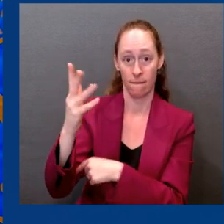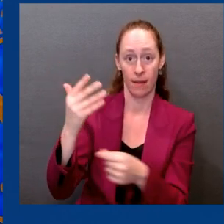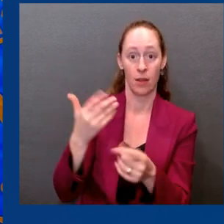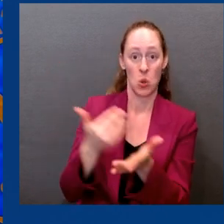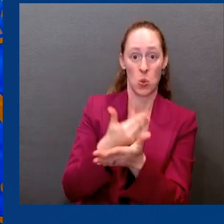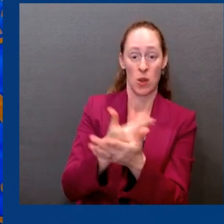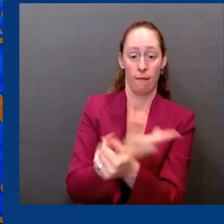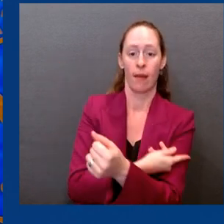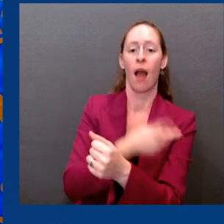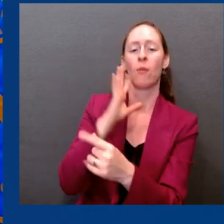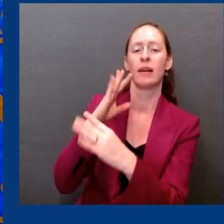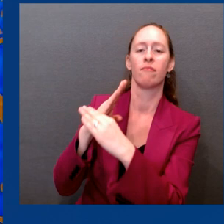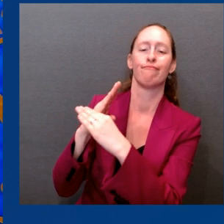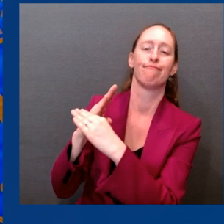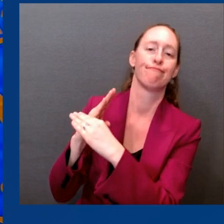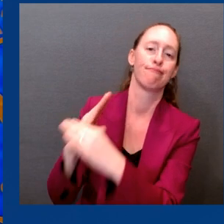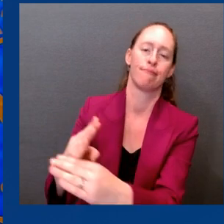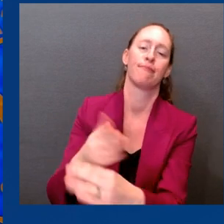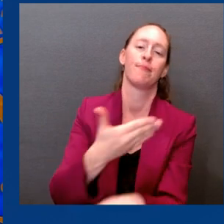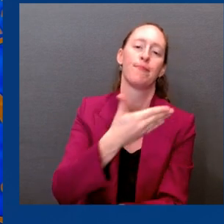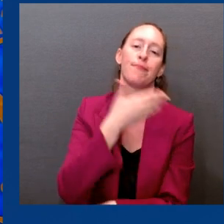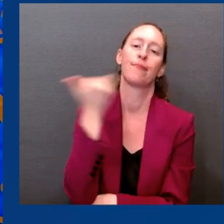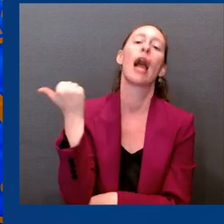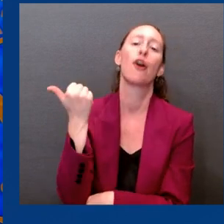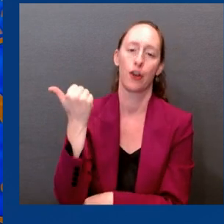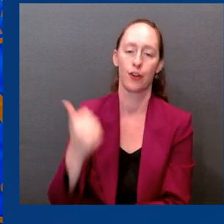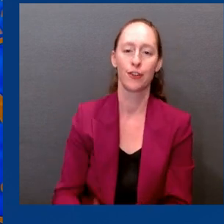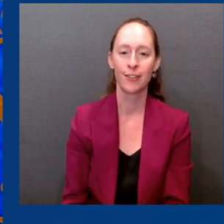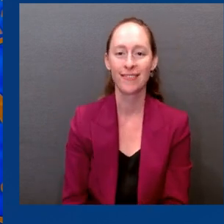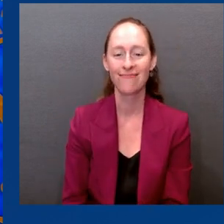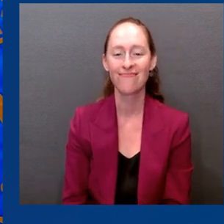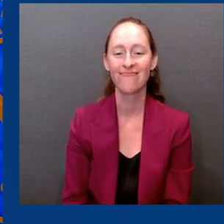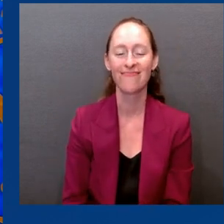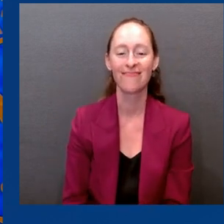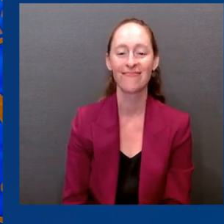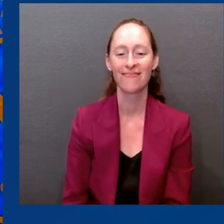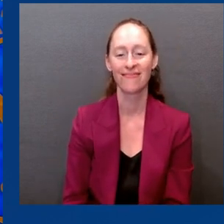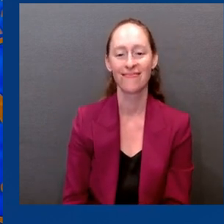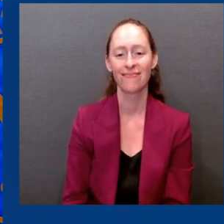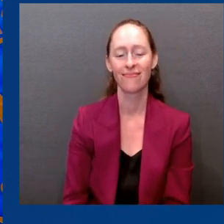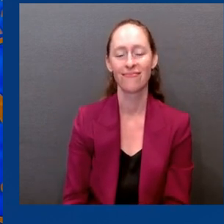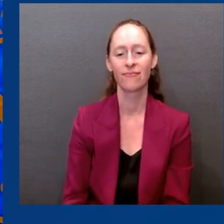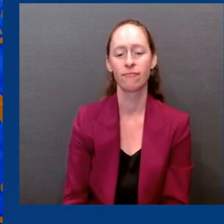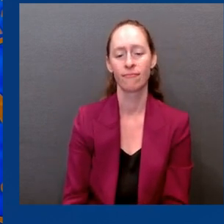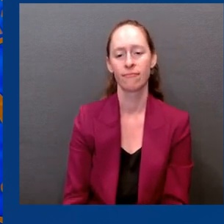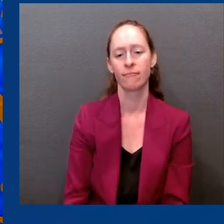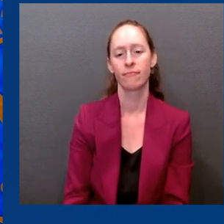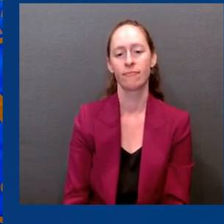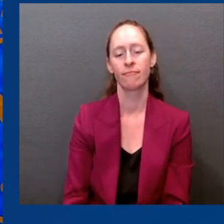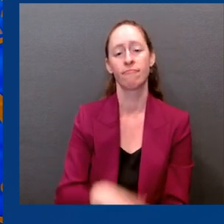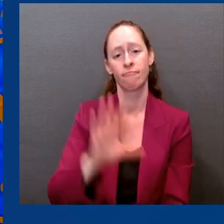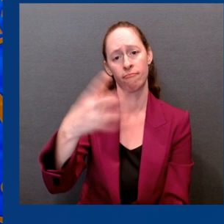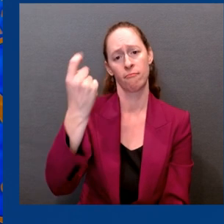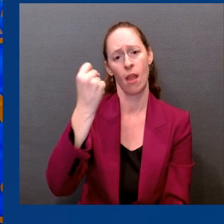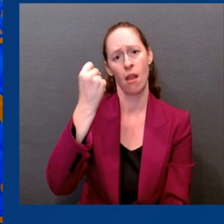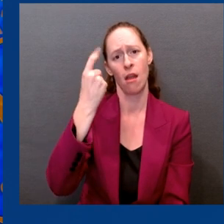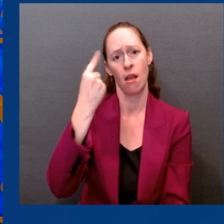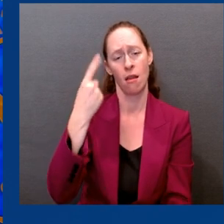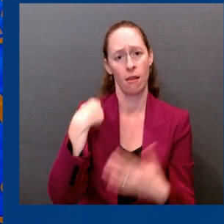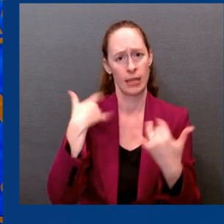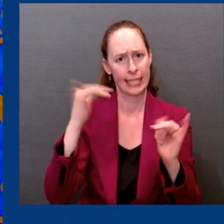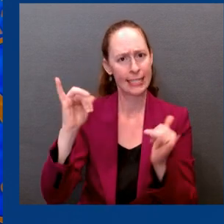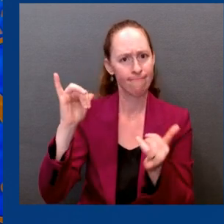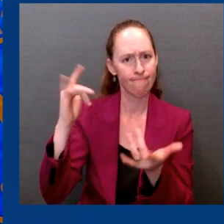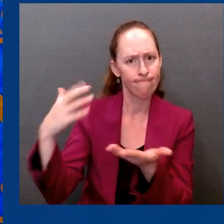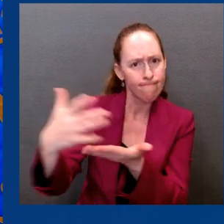point how much better that protection will be. In conclusion, we know that the mRNA COVID